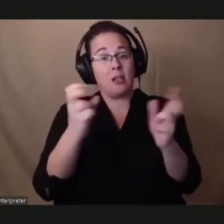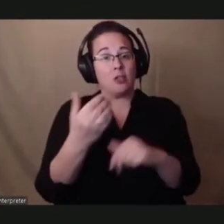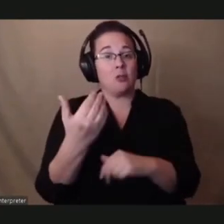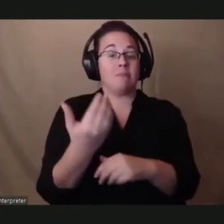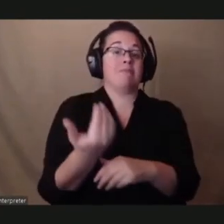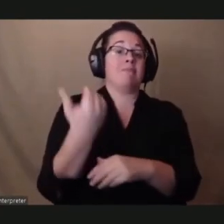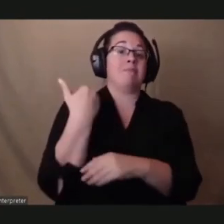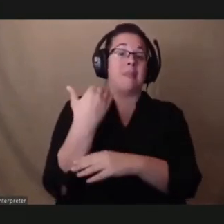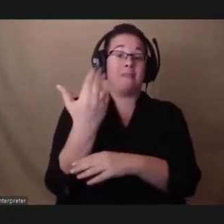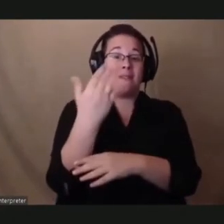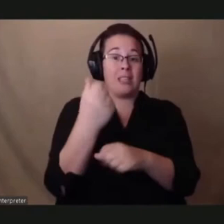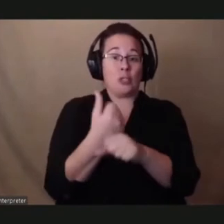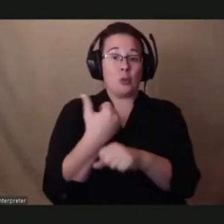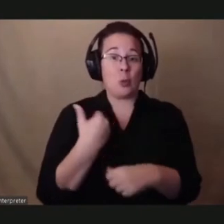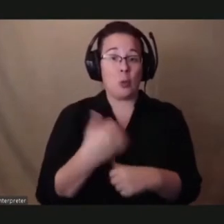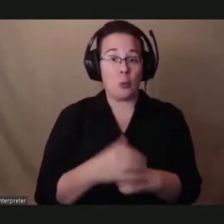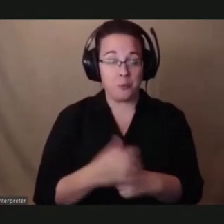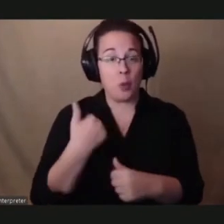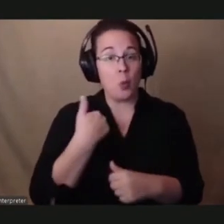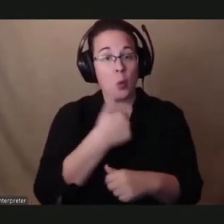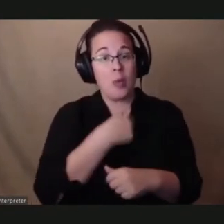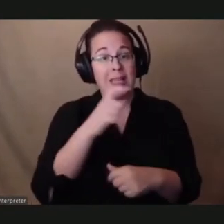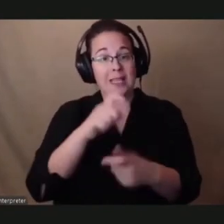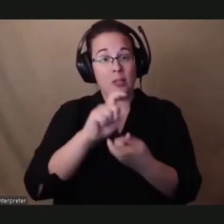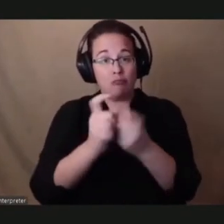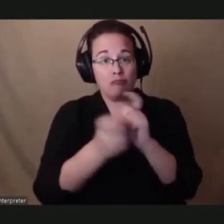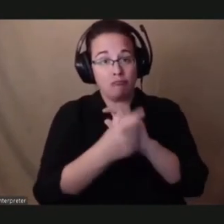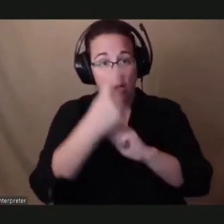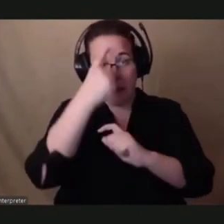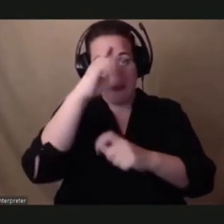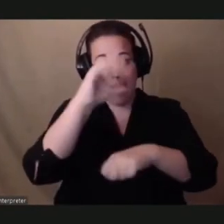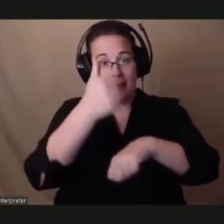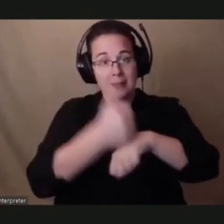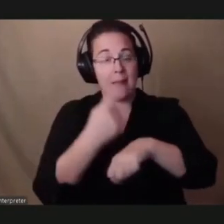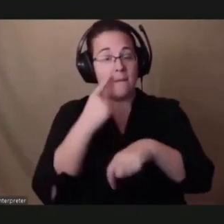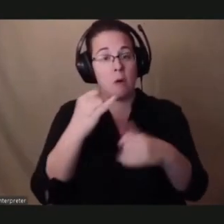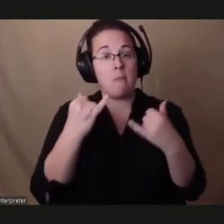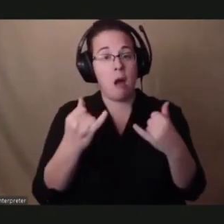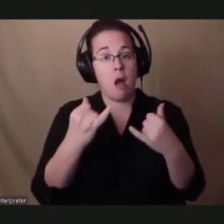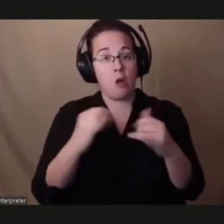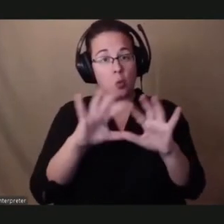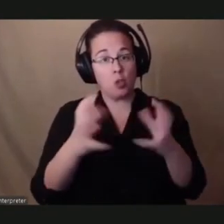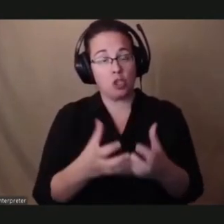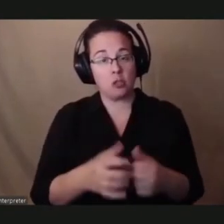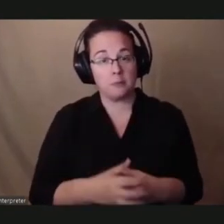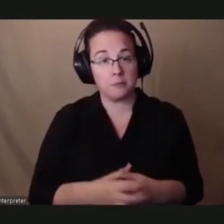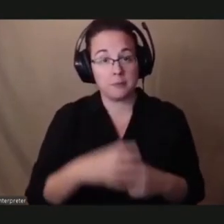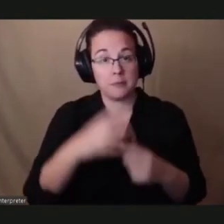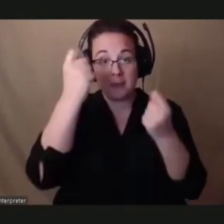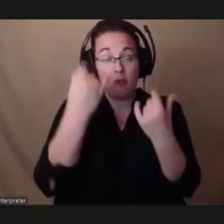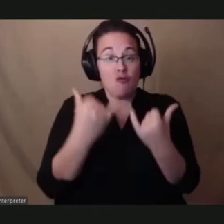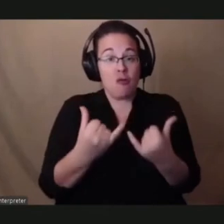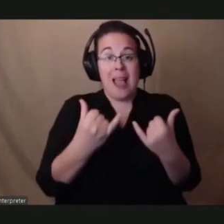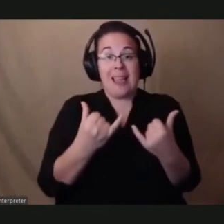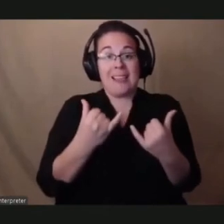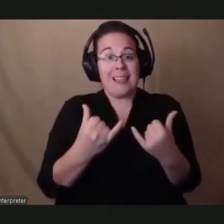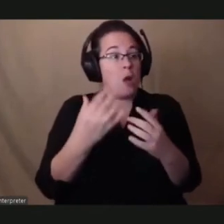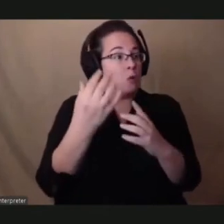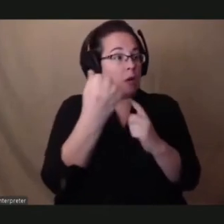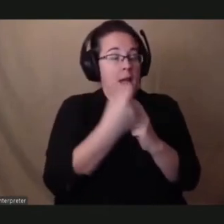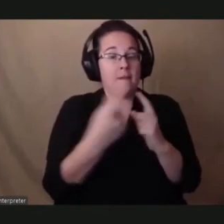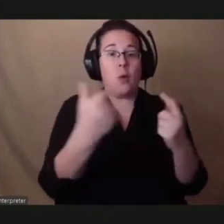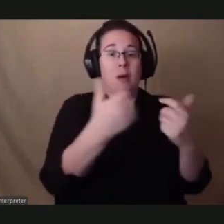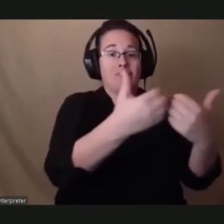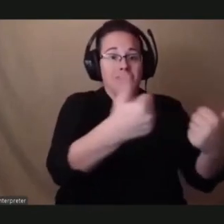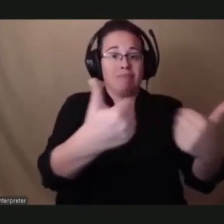fundamental change of mindset for the modern world. At the moment, each player in the communications environment is on its own, responsible for its own network